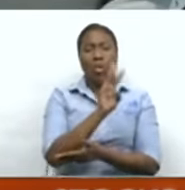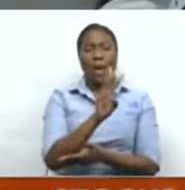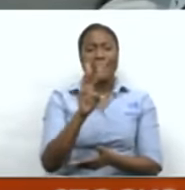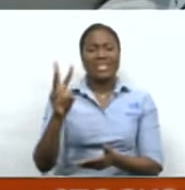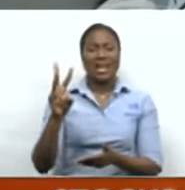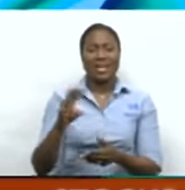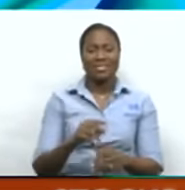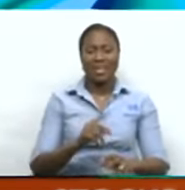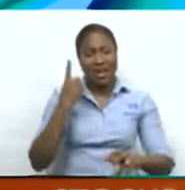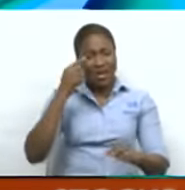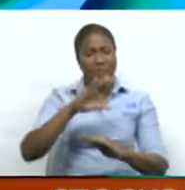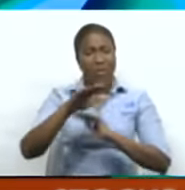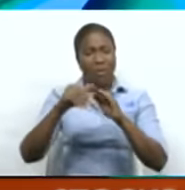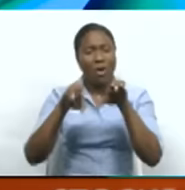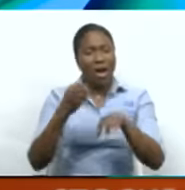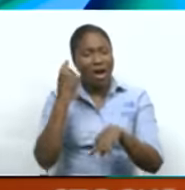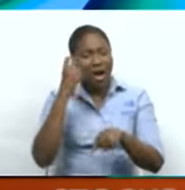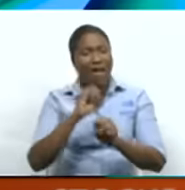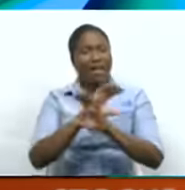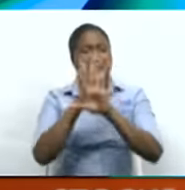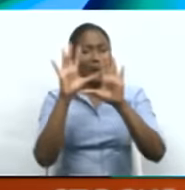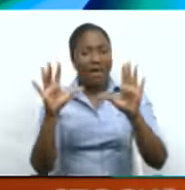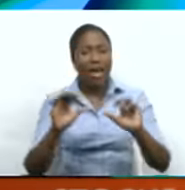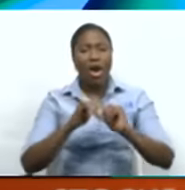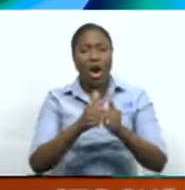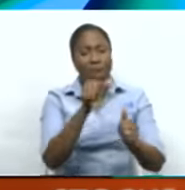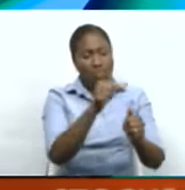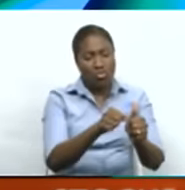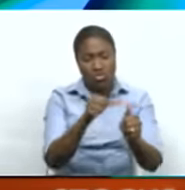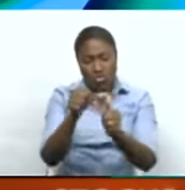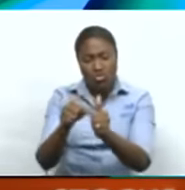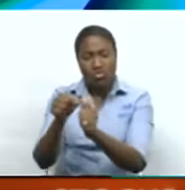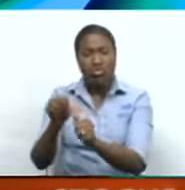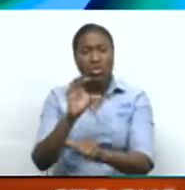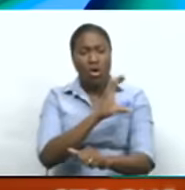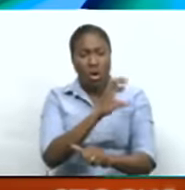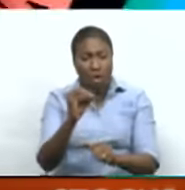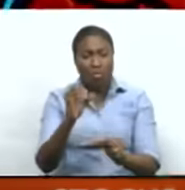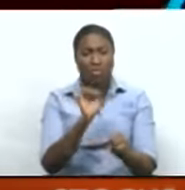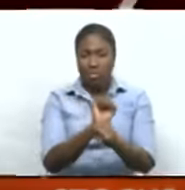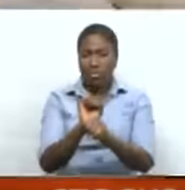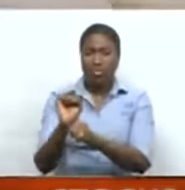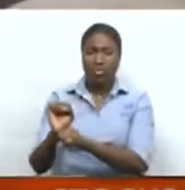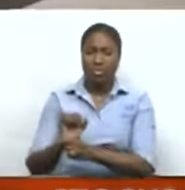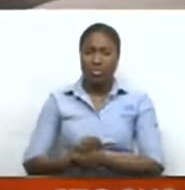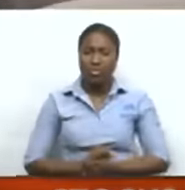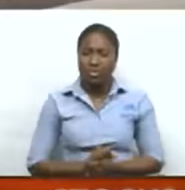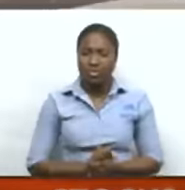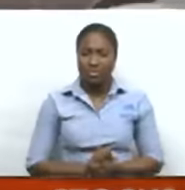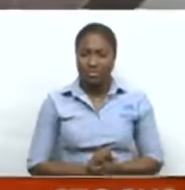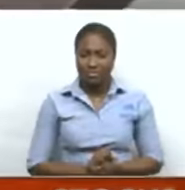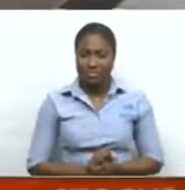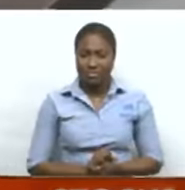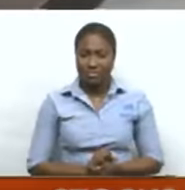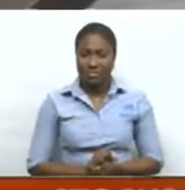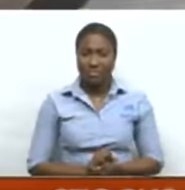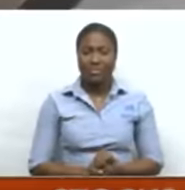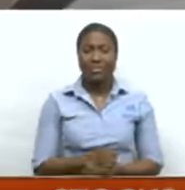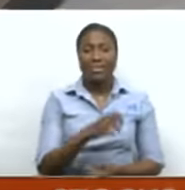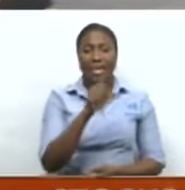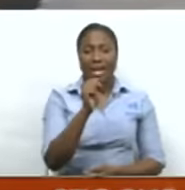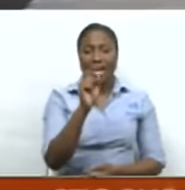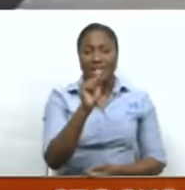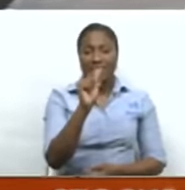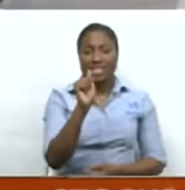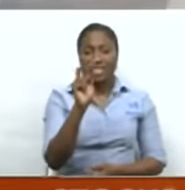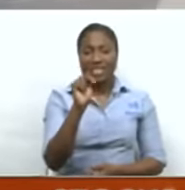shareholders a clearer idea concerning the performance of National Enterprises Limited. Standards Distributors Limited